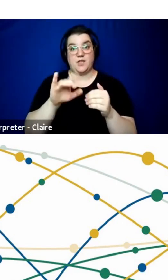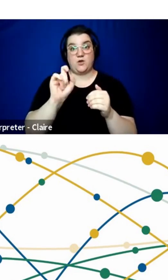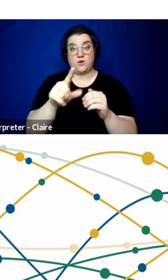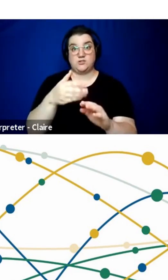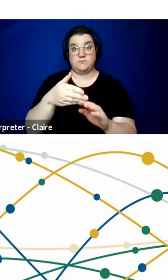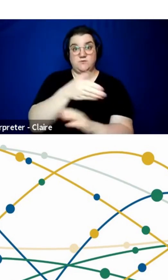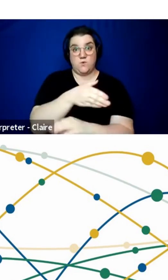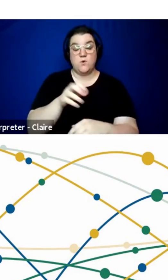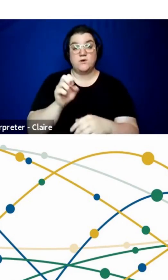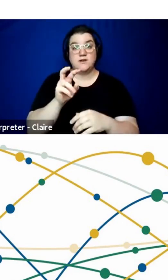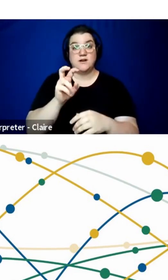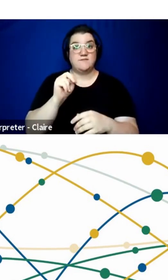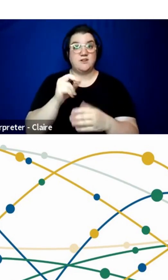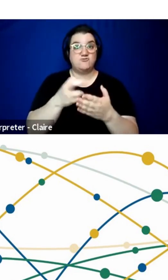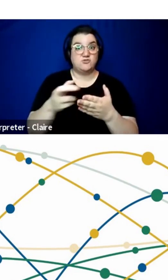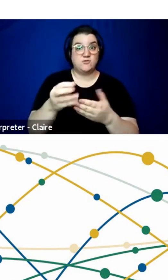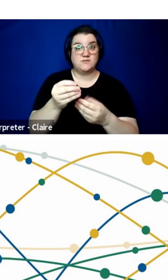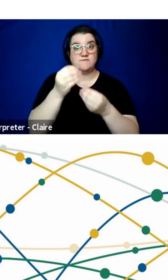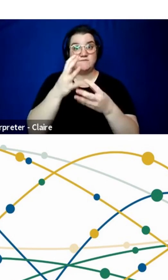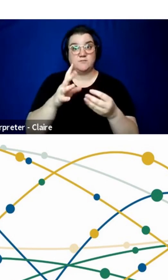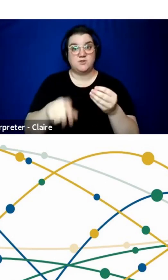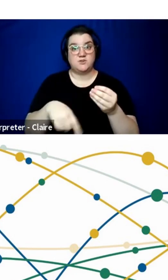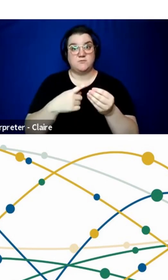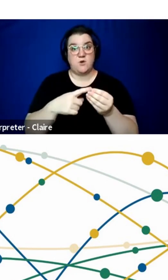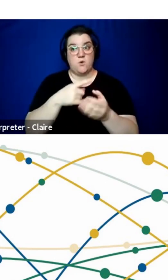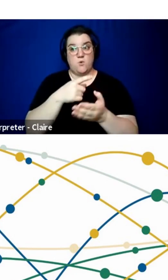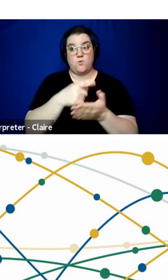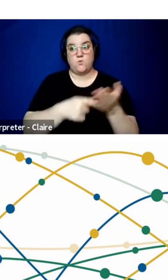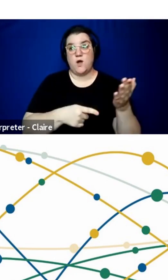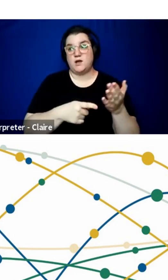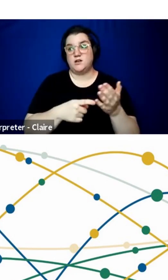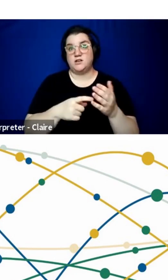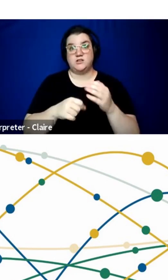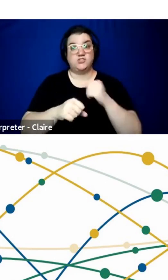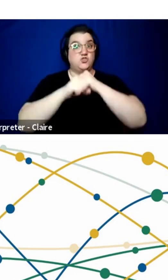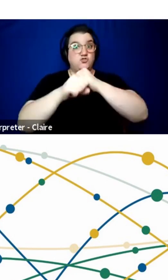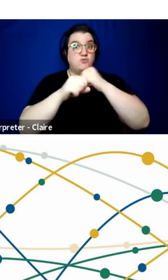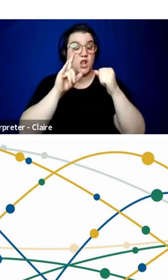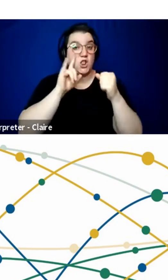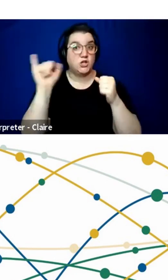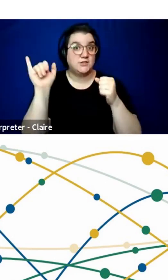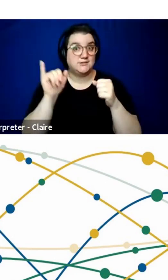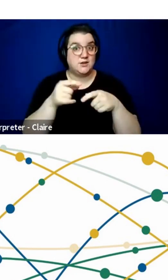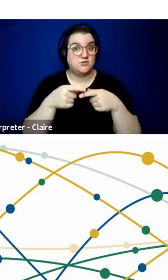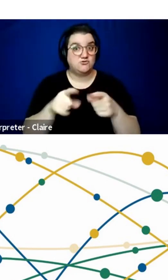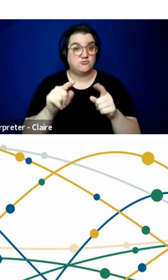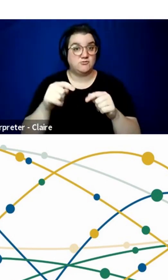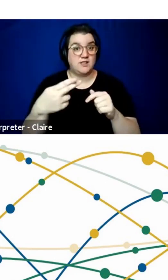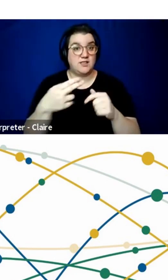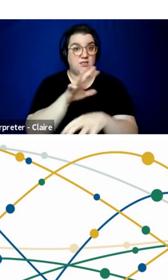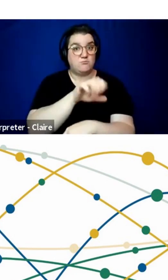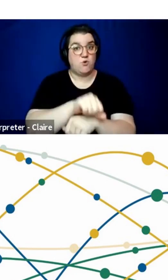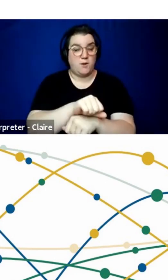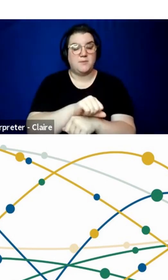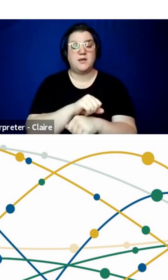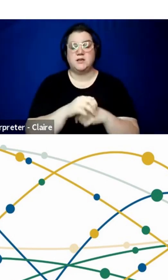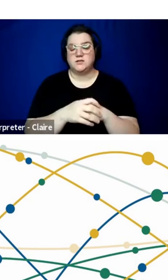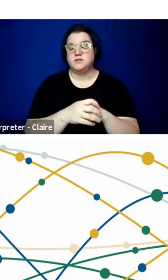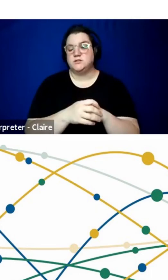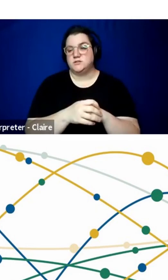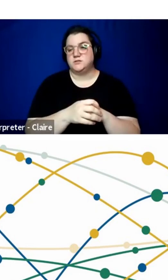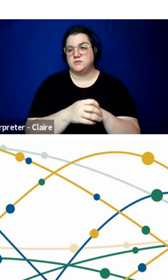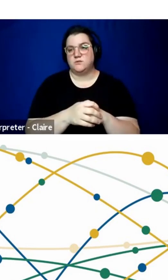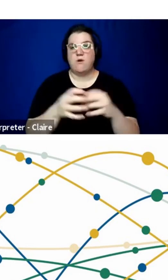resources and information on what security looks like during these telehealth appointments. And so, there's been a lot of